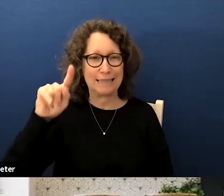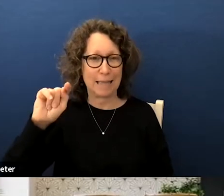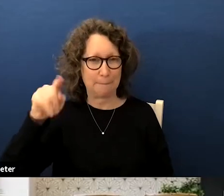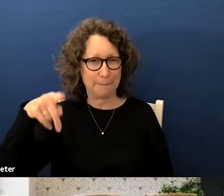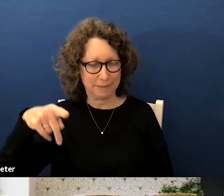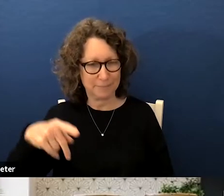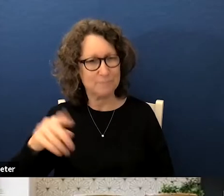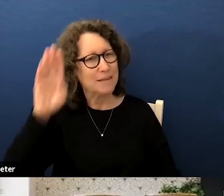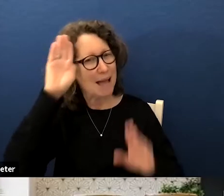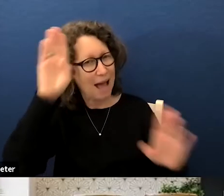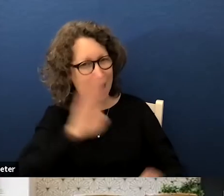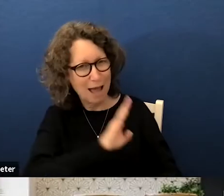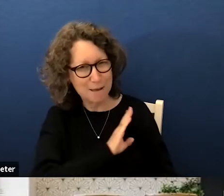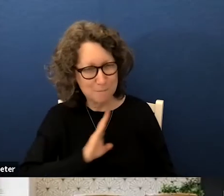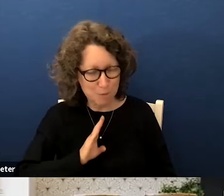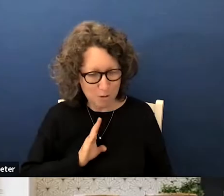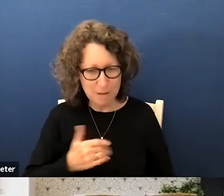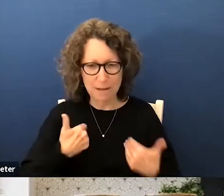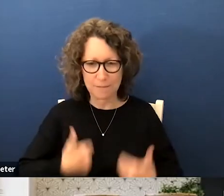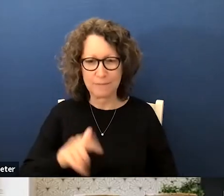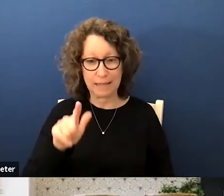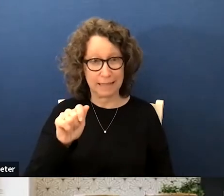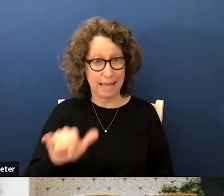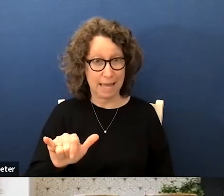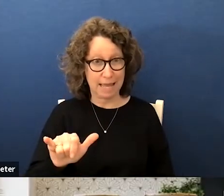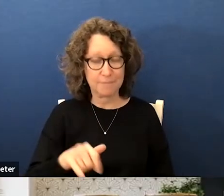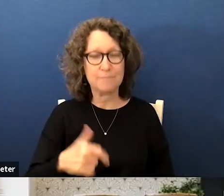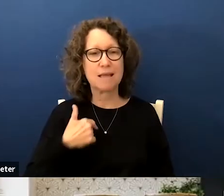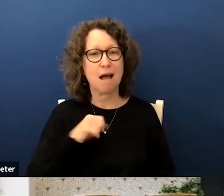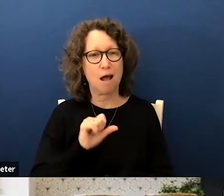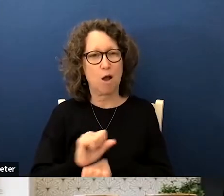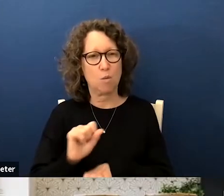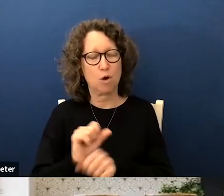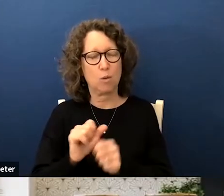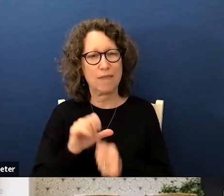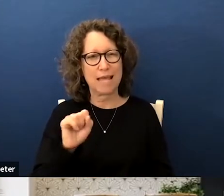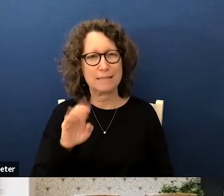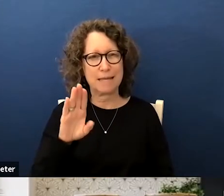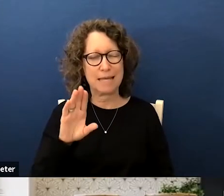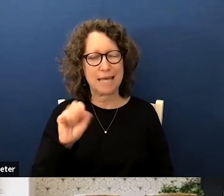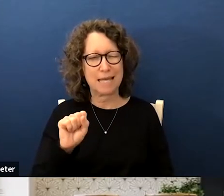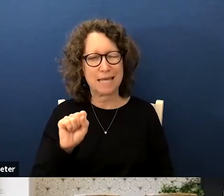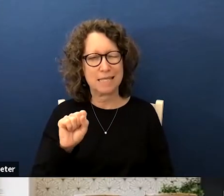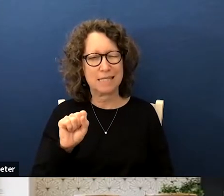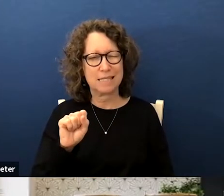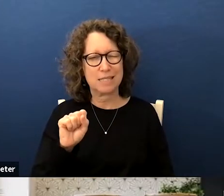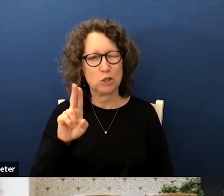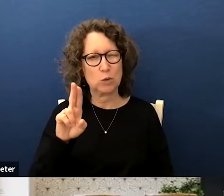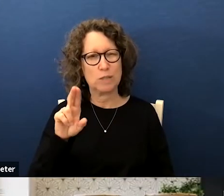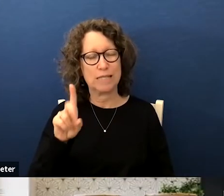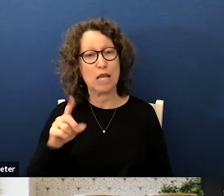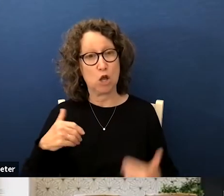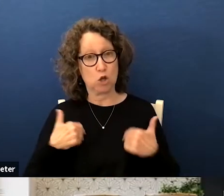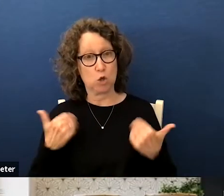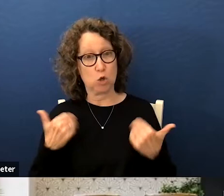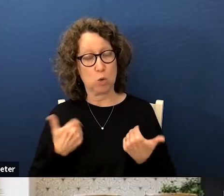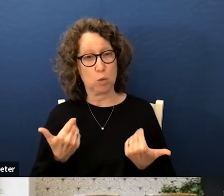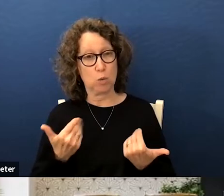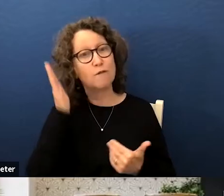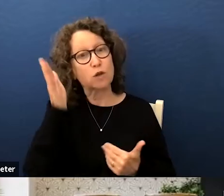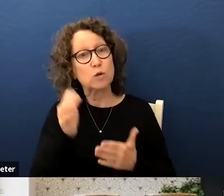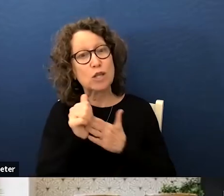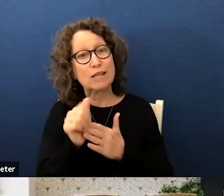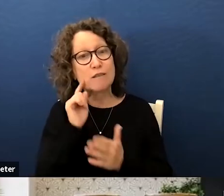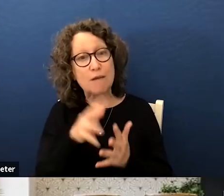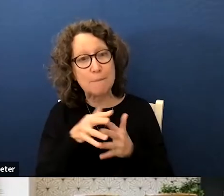hi board members uh my name is lay and i work with sbs us i mean sb usd youth through future leaders of america